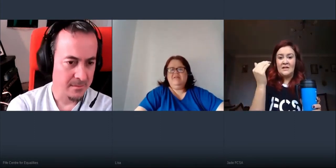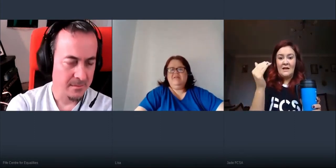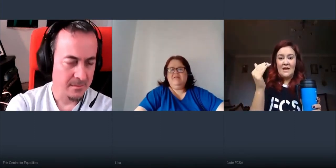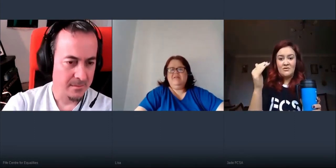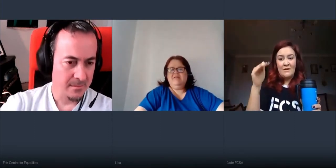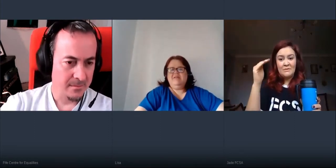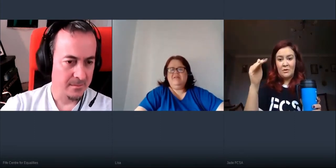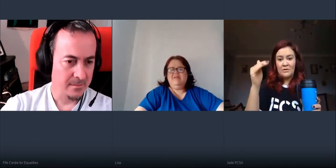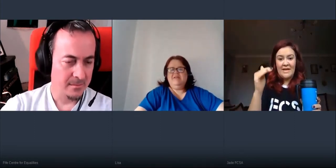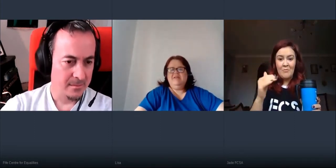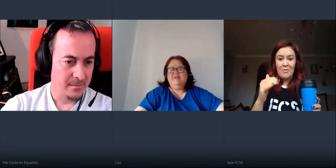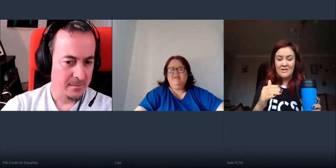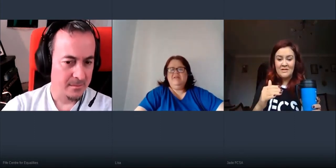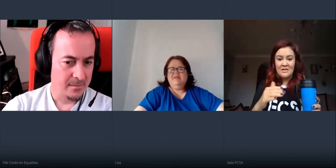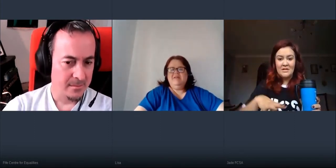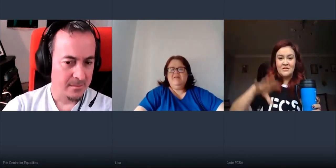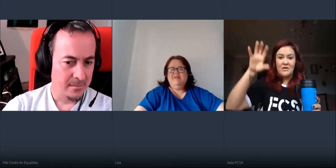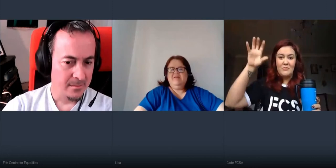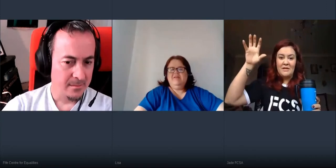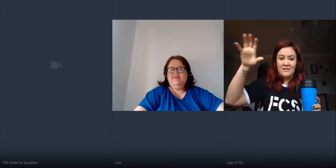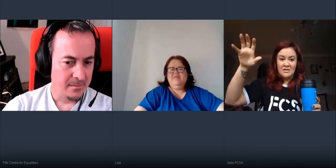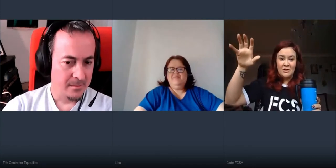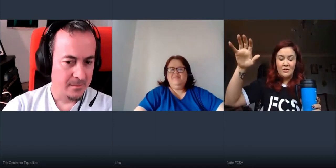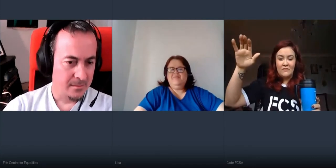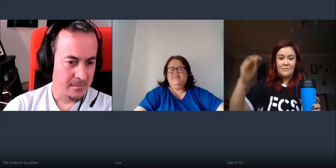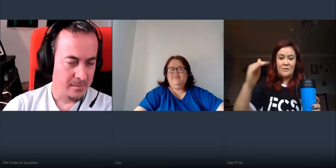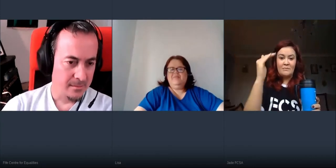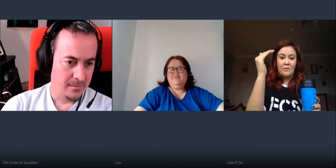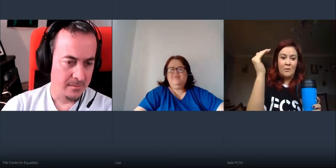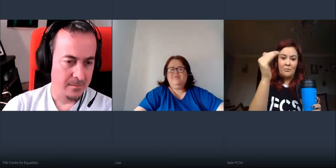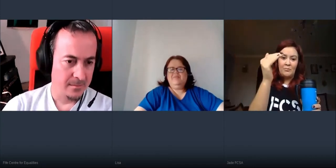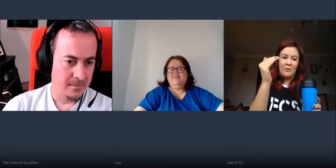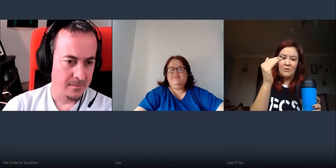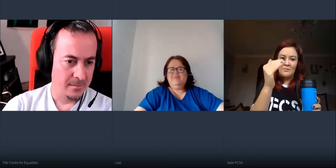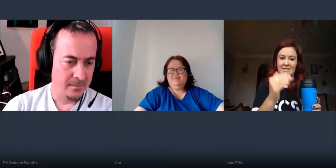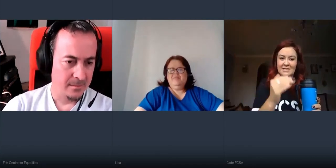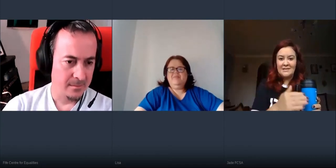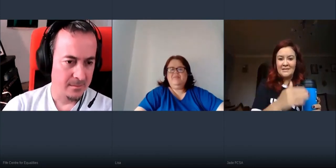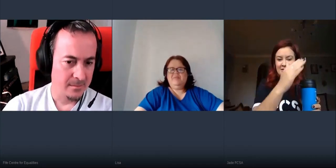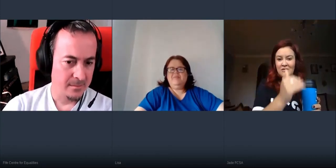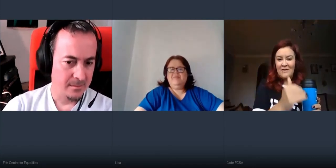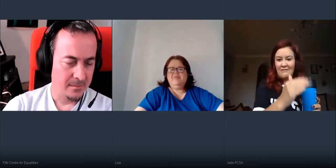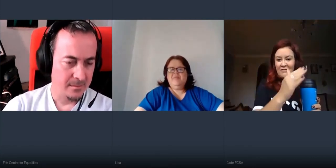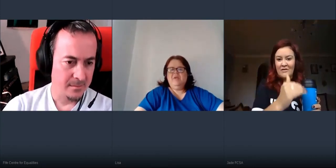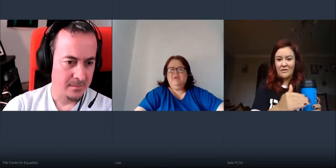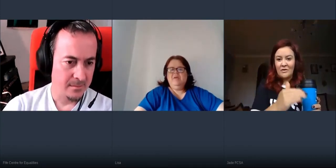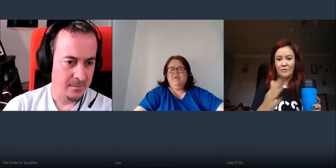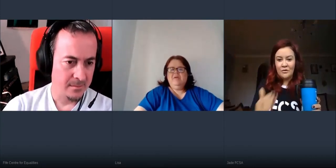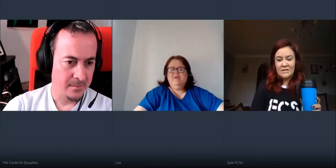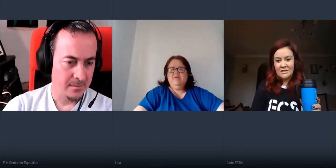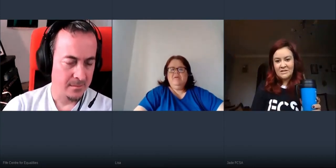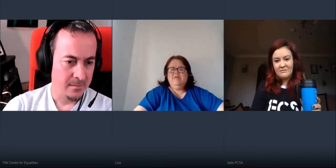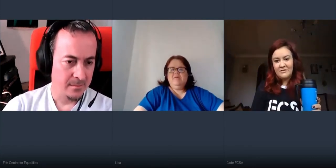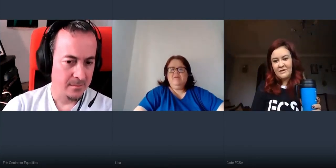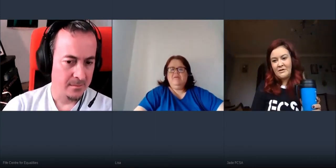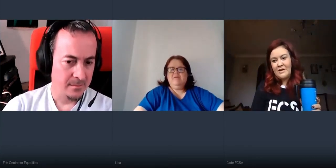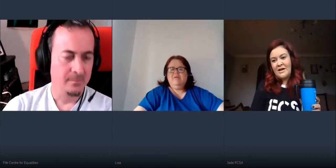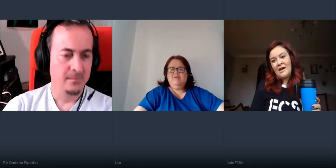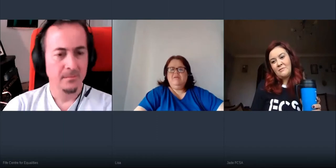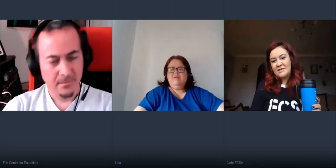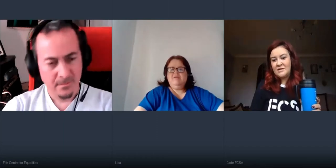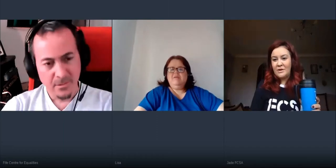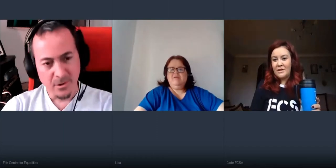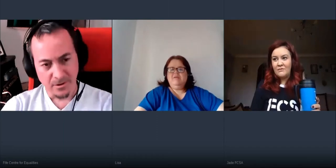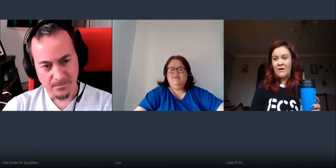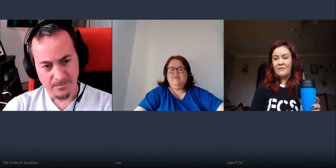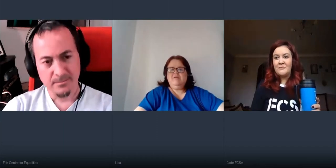kind of class reps on campus so you can be in the digital office but will be only be assigned into sort of half of the other little groups that are down here and it